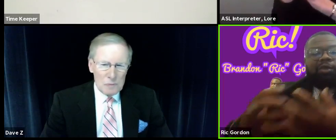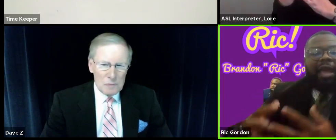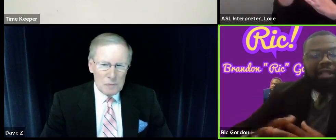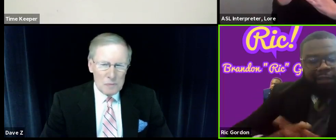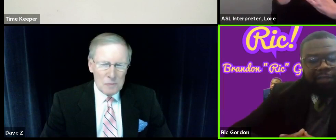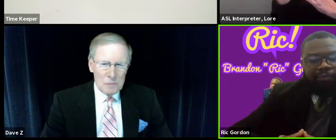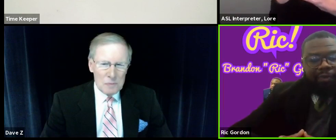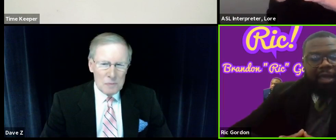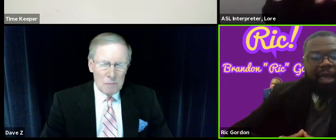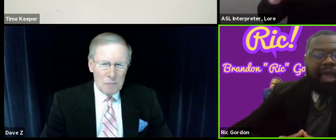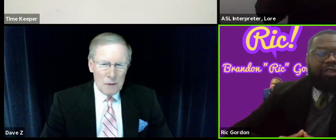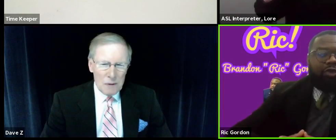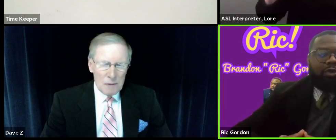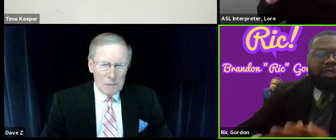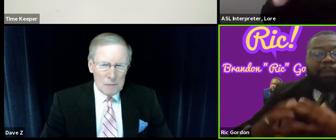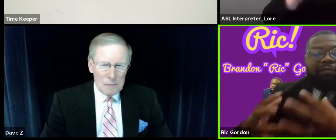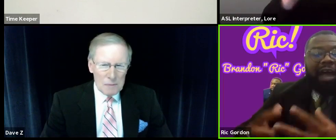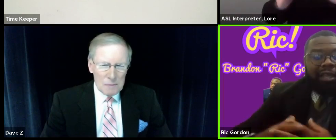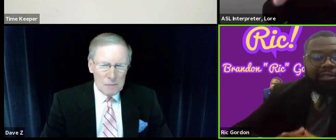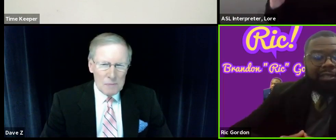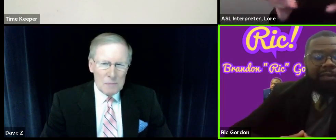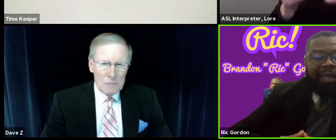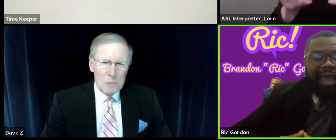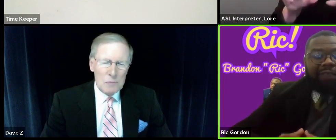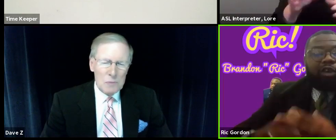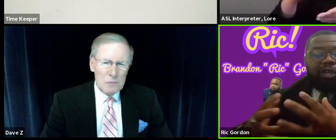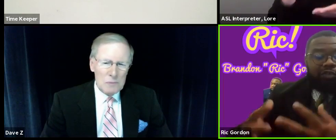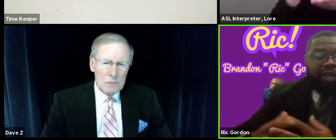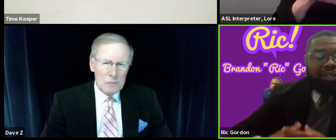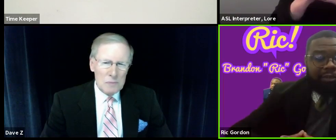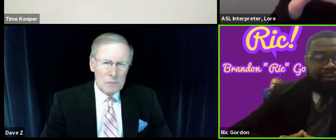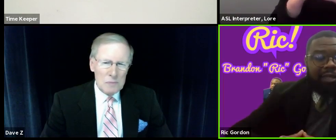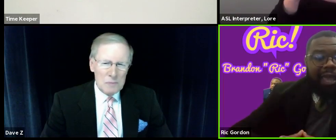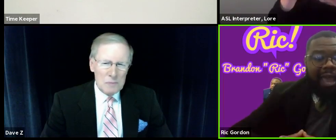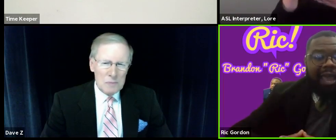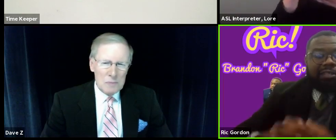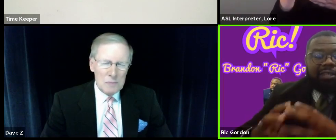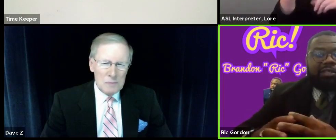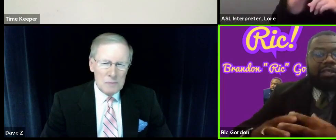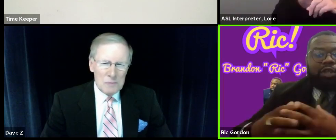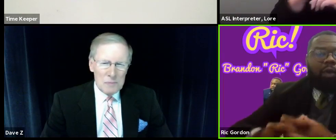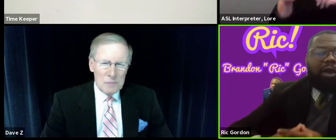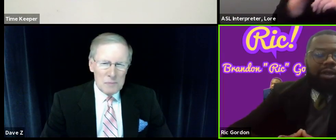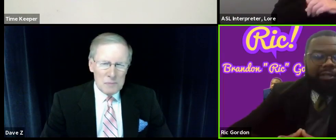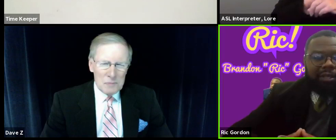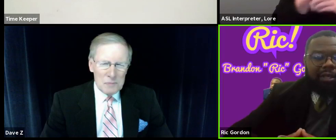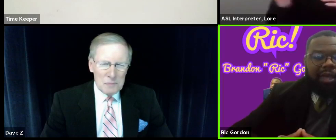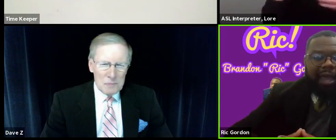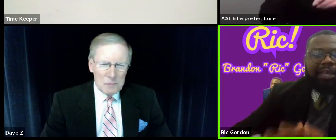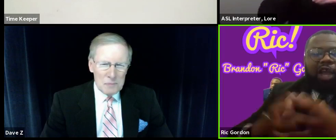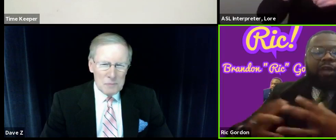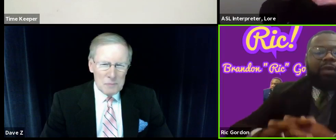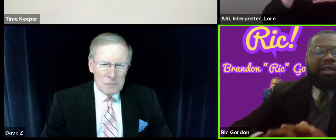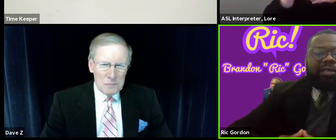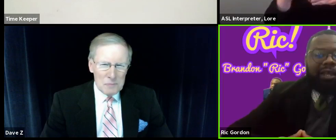things that are as community activism, and through stopping the violence, and voter registration, and census awareness.